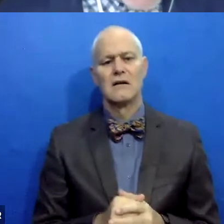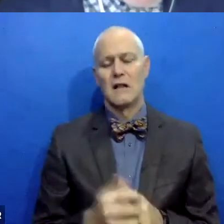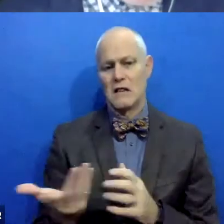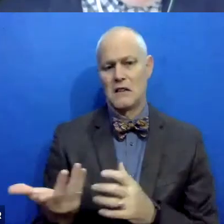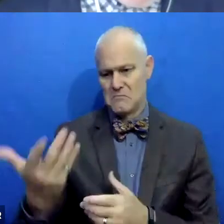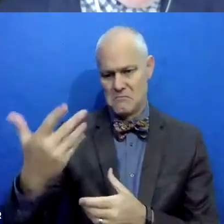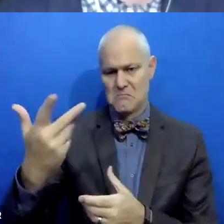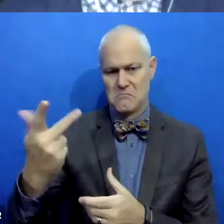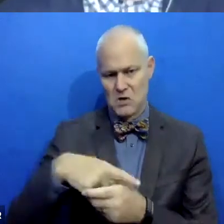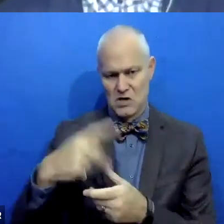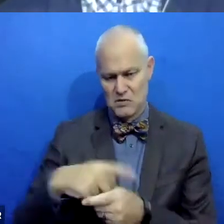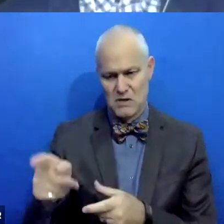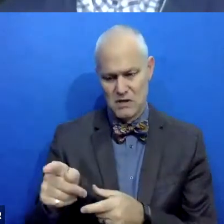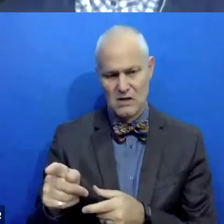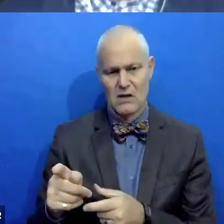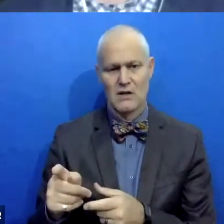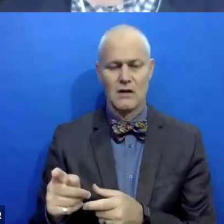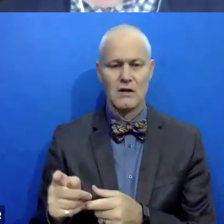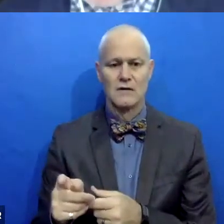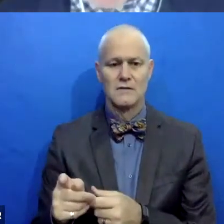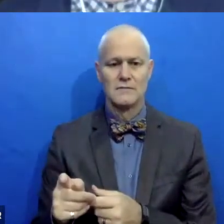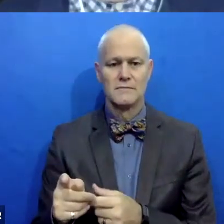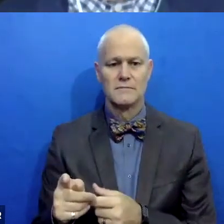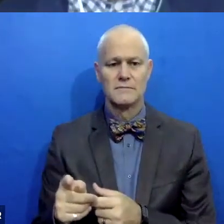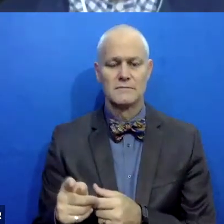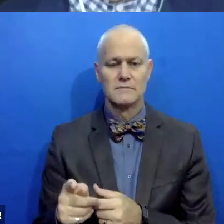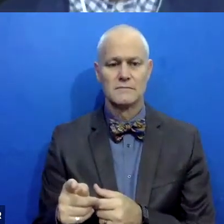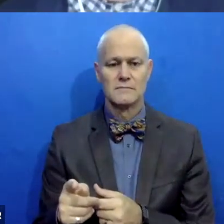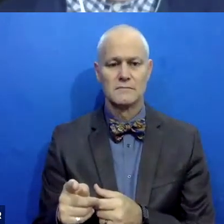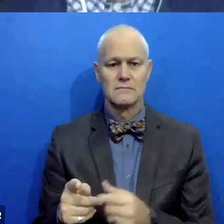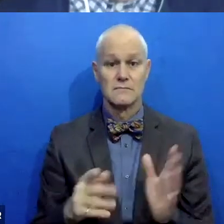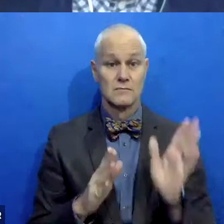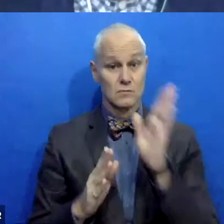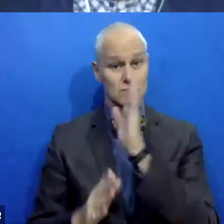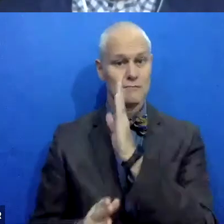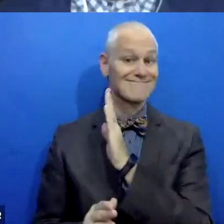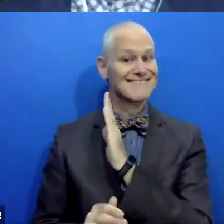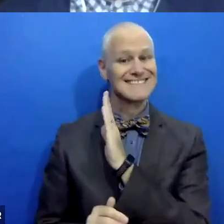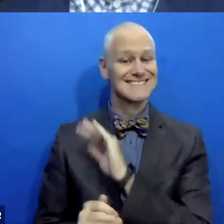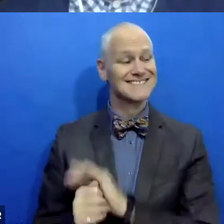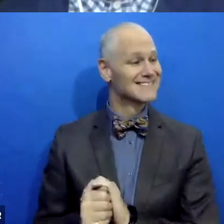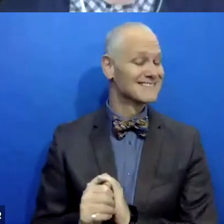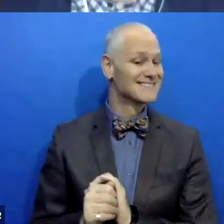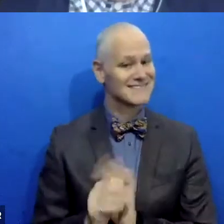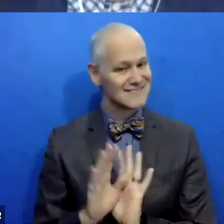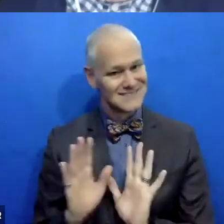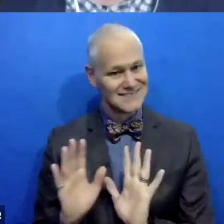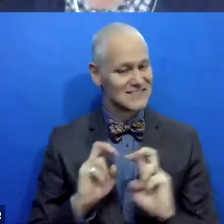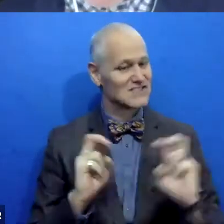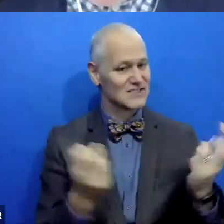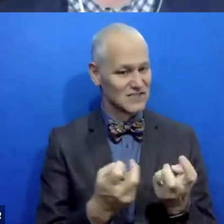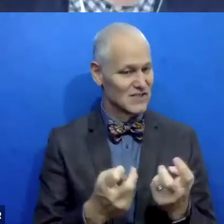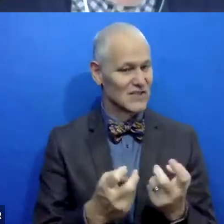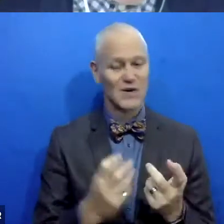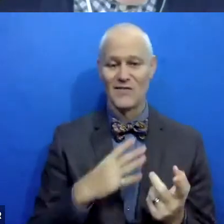presenting one part of one version of himself to everybody and circle in an official